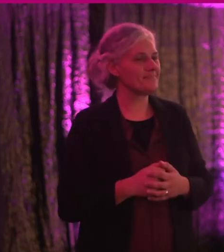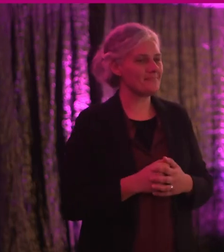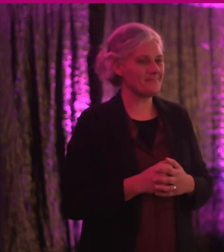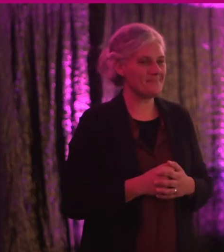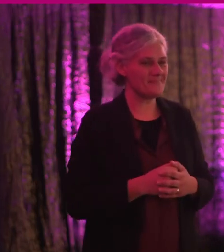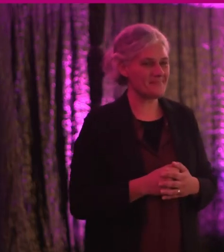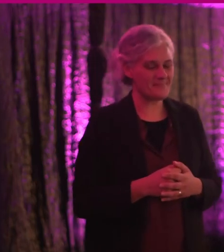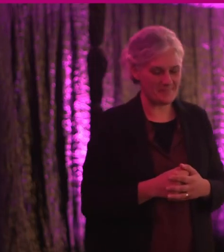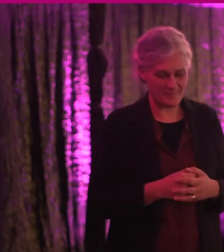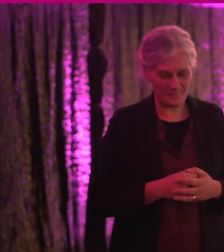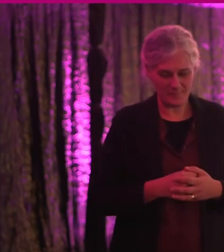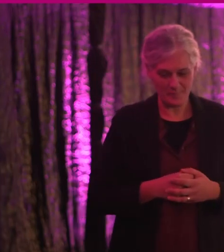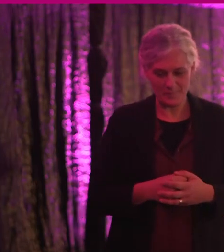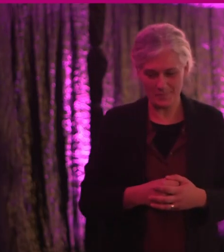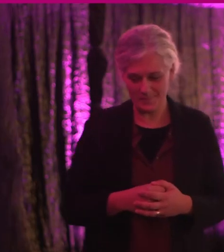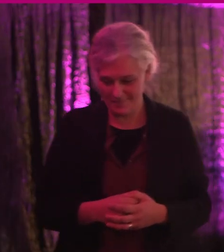Edie. Thank you.